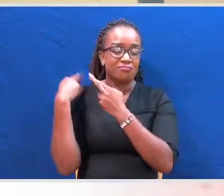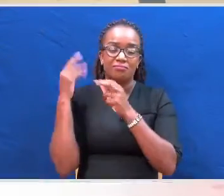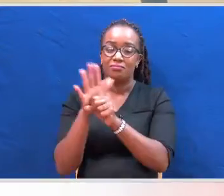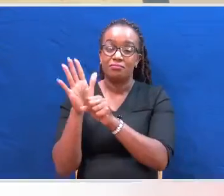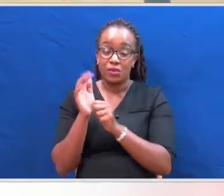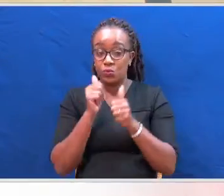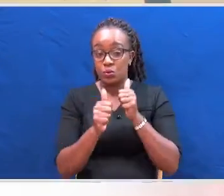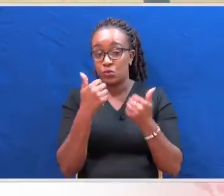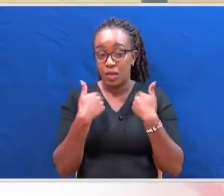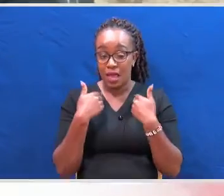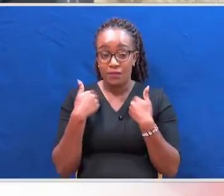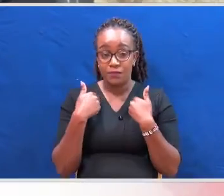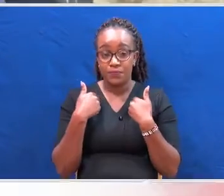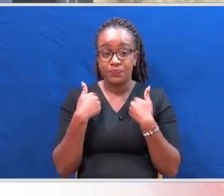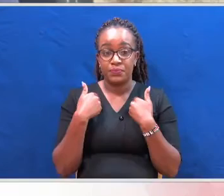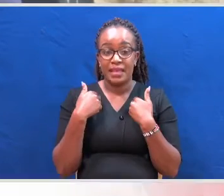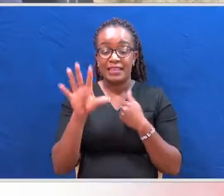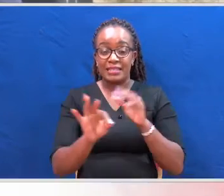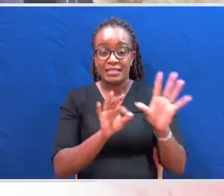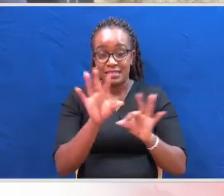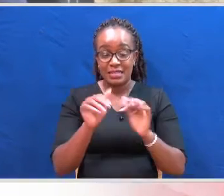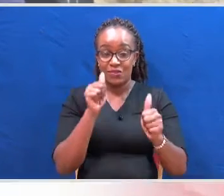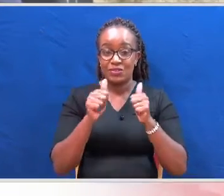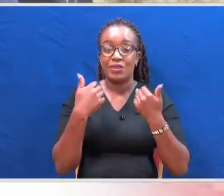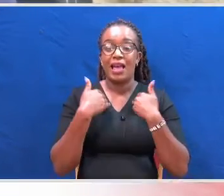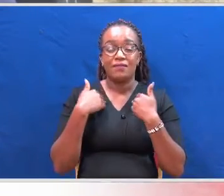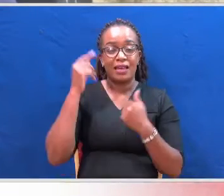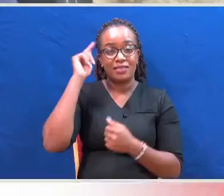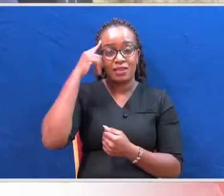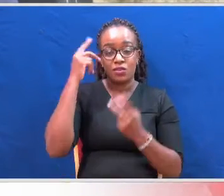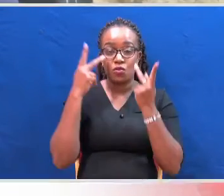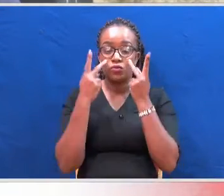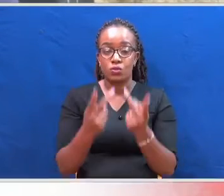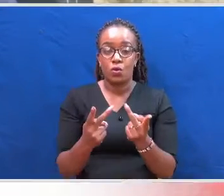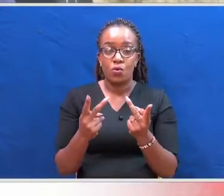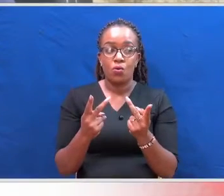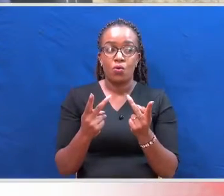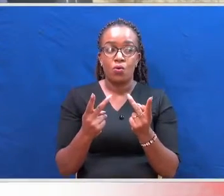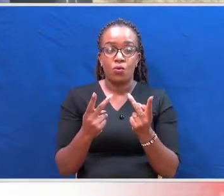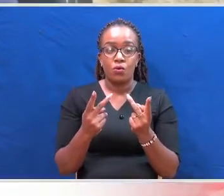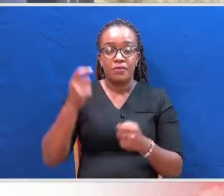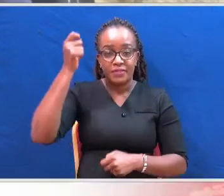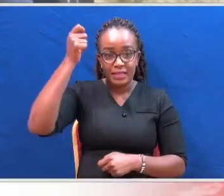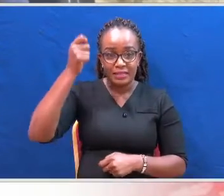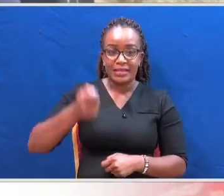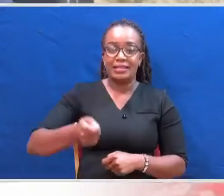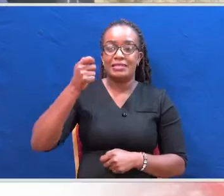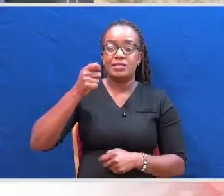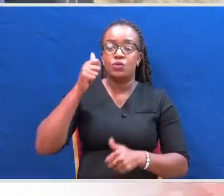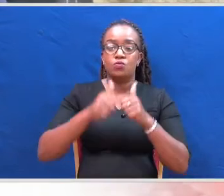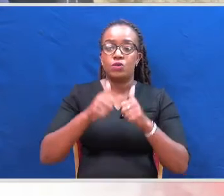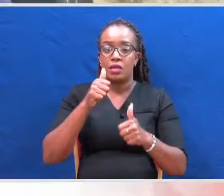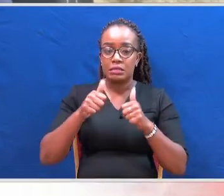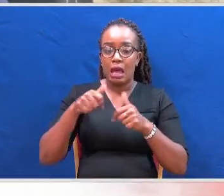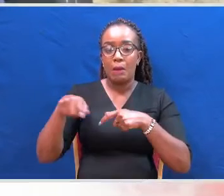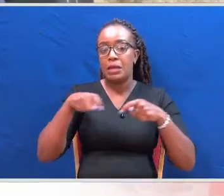disputes revolve around land. And that's why I think if you saw the judges that are pending for appointment before